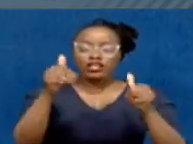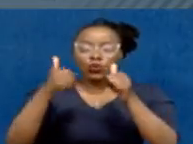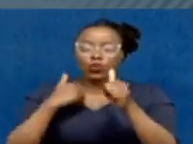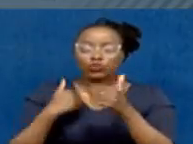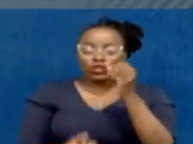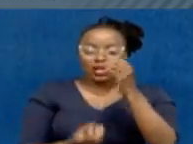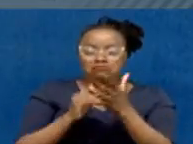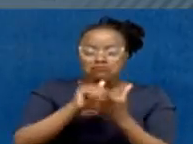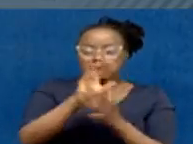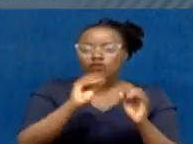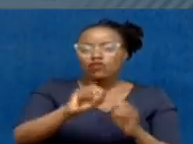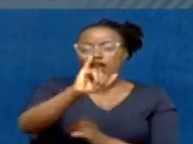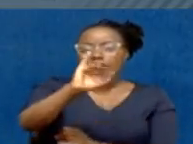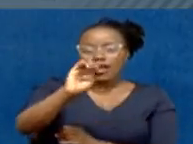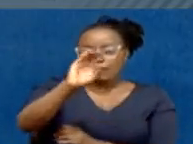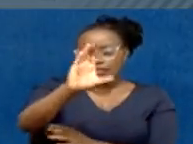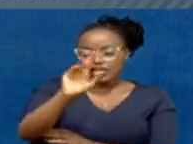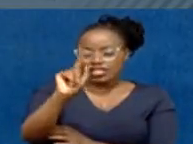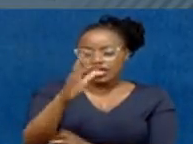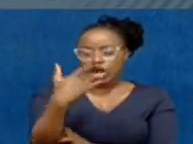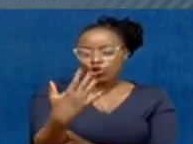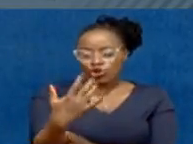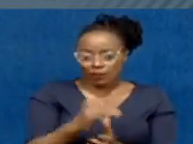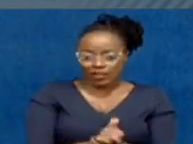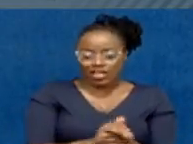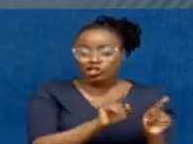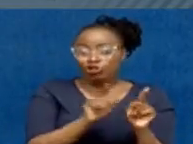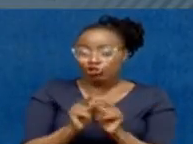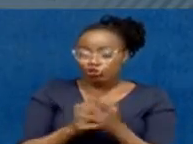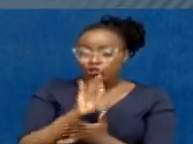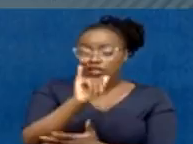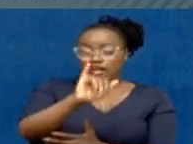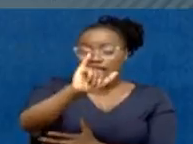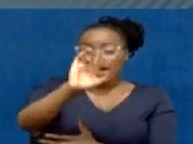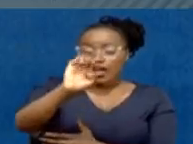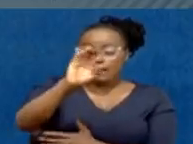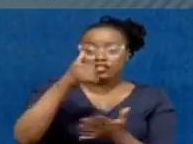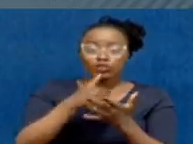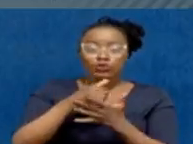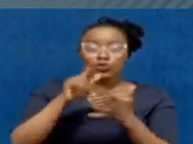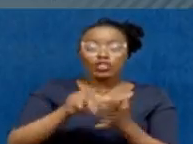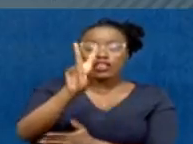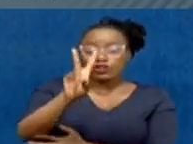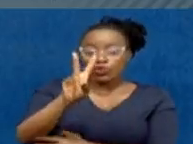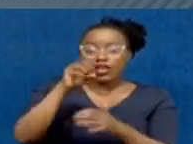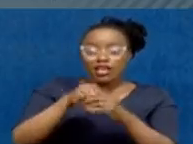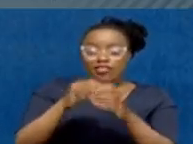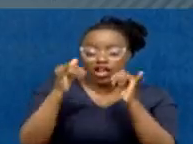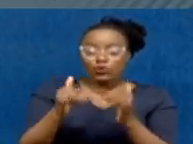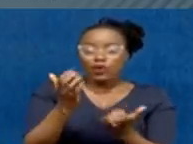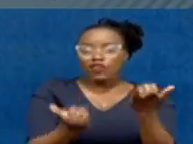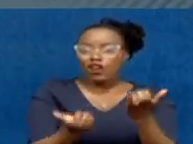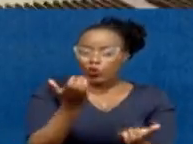was not set out in the IBC standard document, end of quote, and as such, IBC is to include the two in its fresh